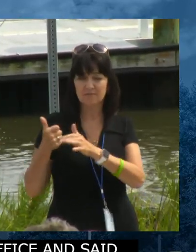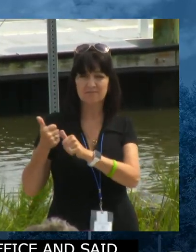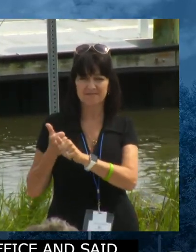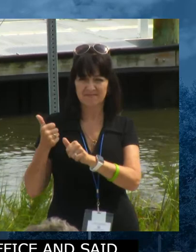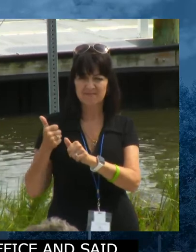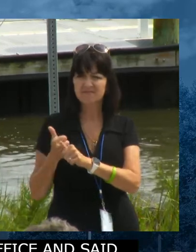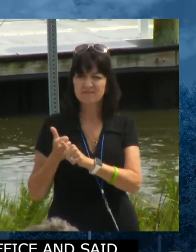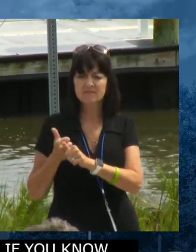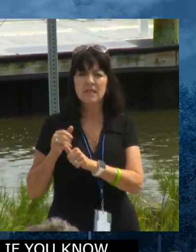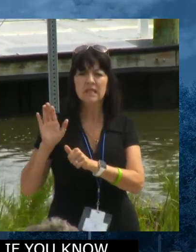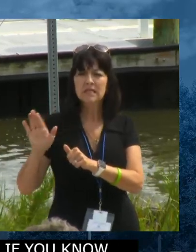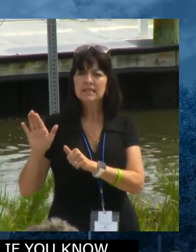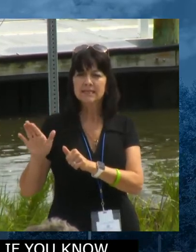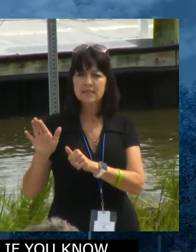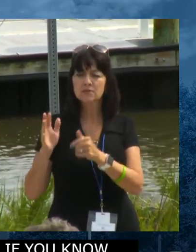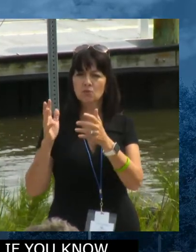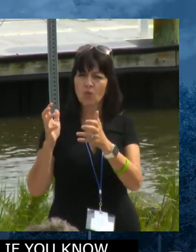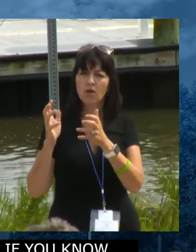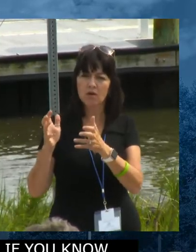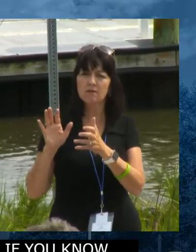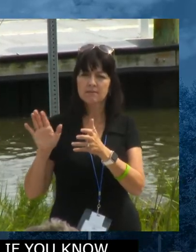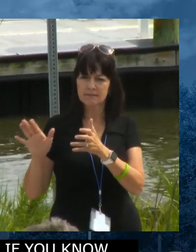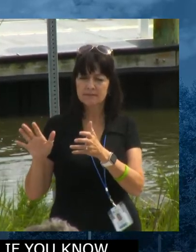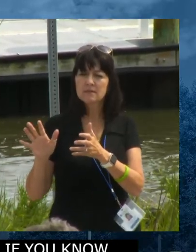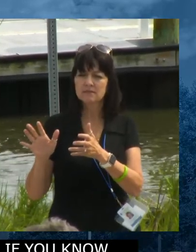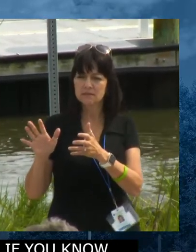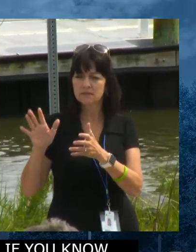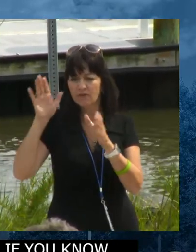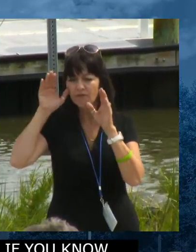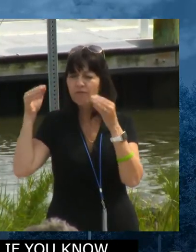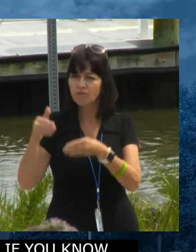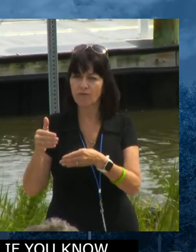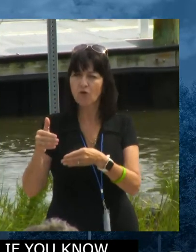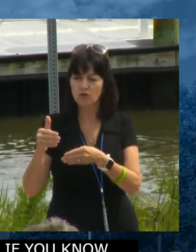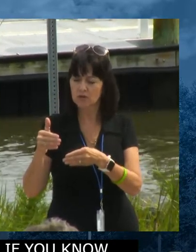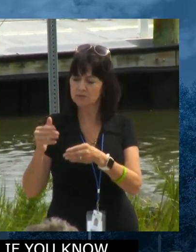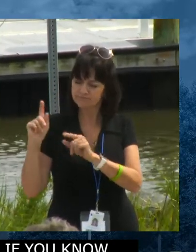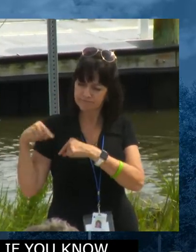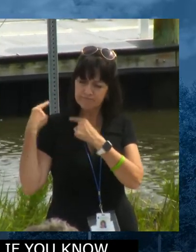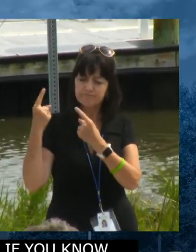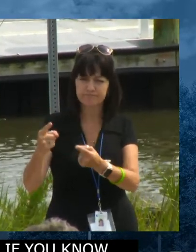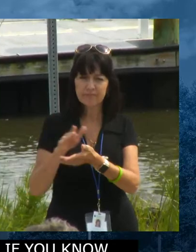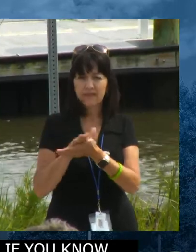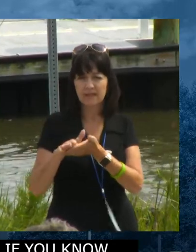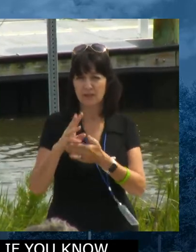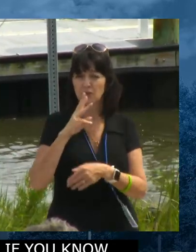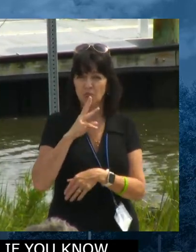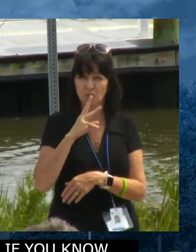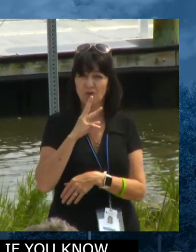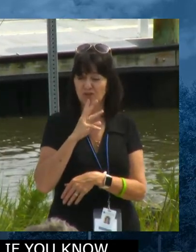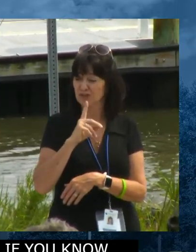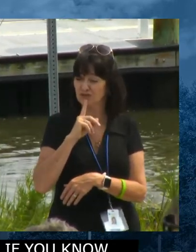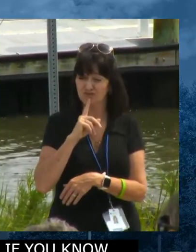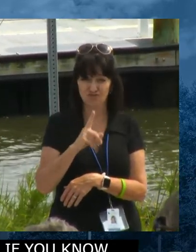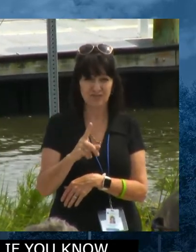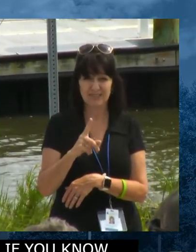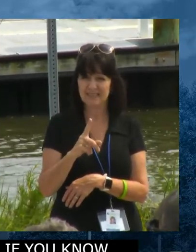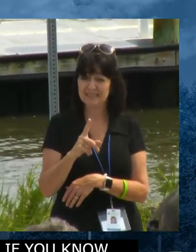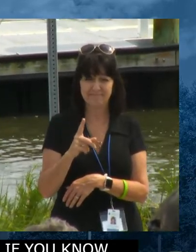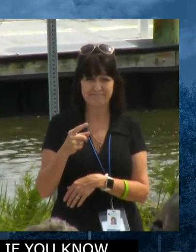water. We just didn't know how we, how we can make it happen. And I have to say that if it wasn't for a representative Schwartzkopf,